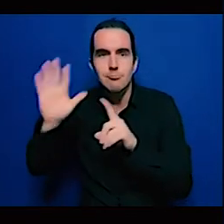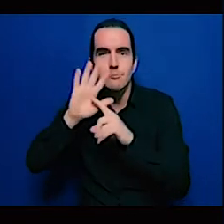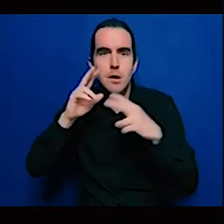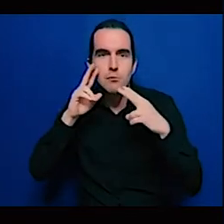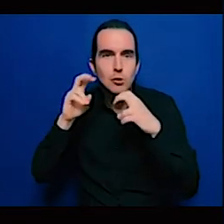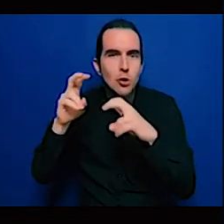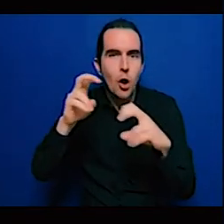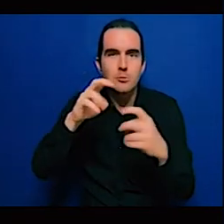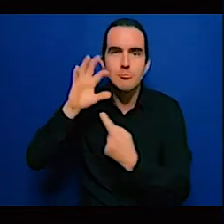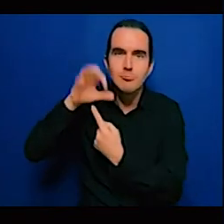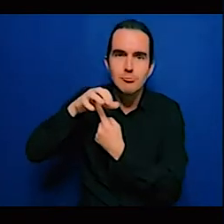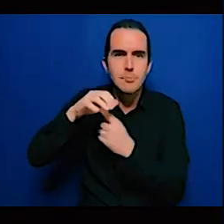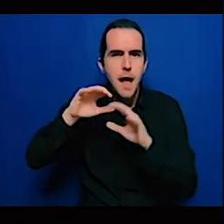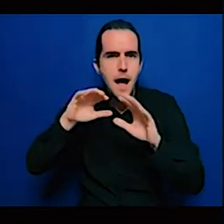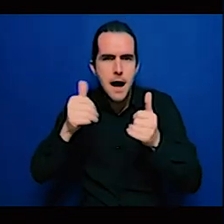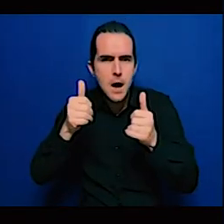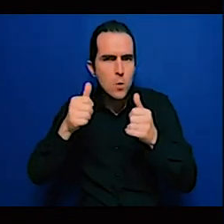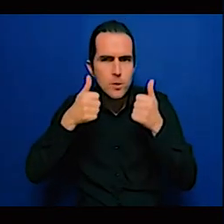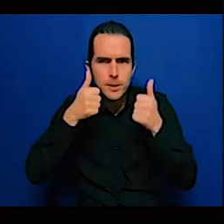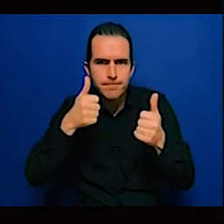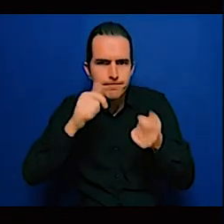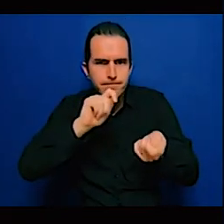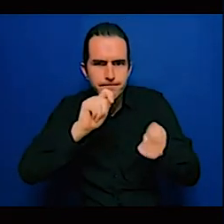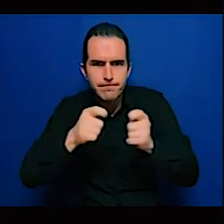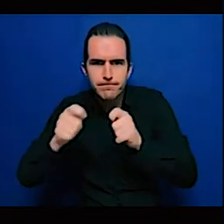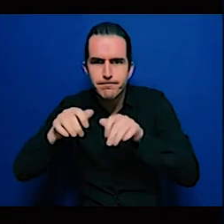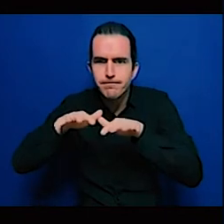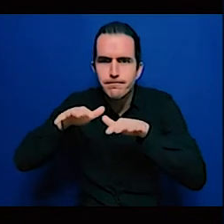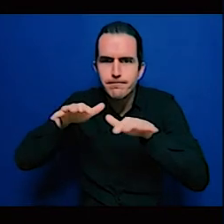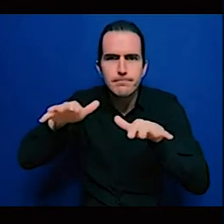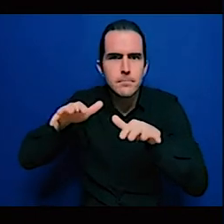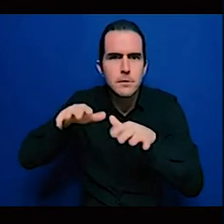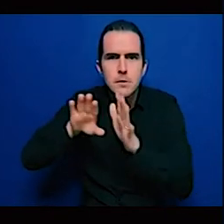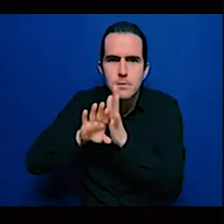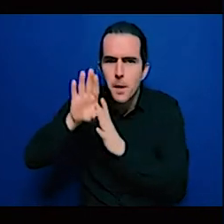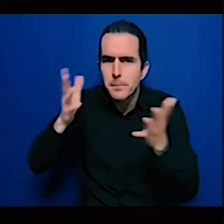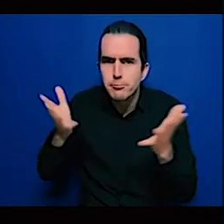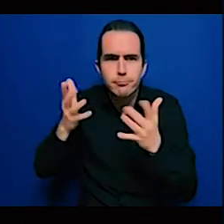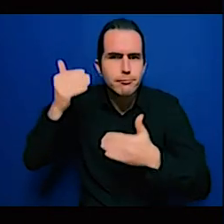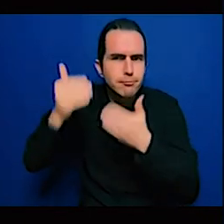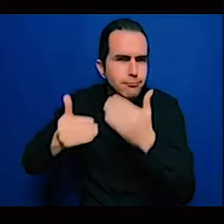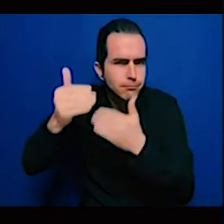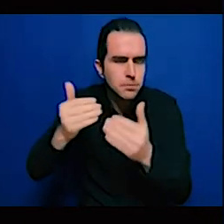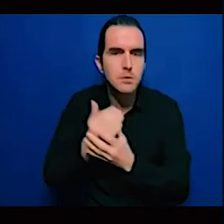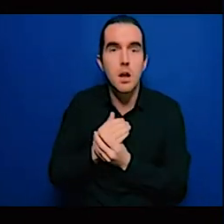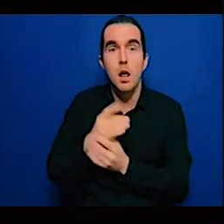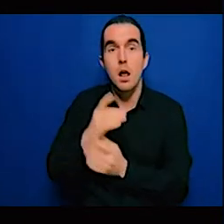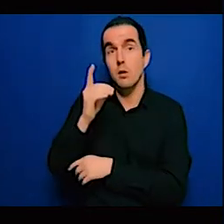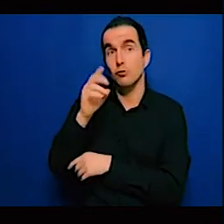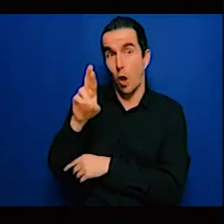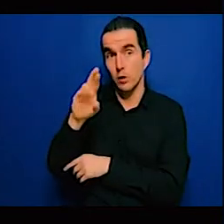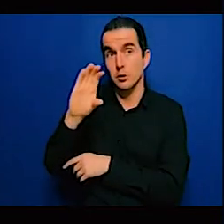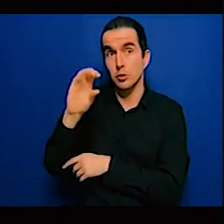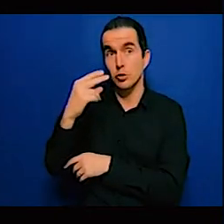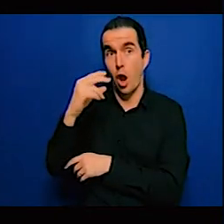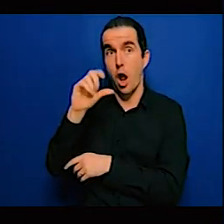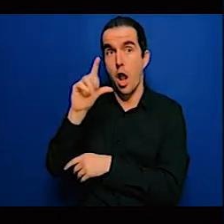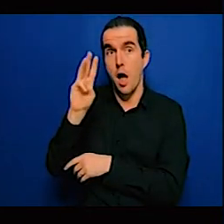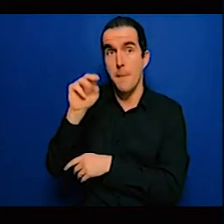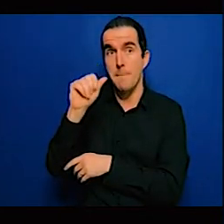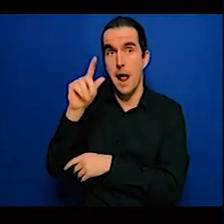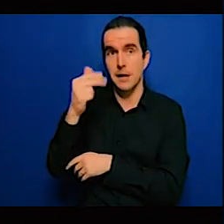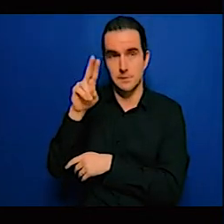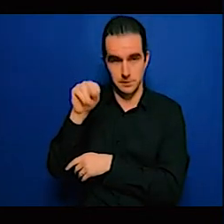-Agency in Douala, Cameroon. We have Dr. Musa Na Abu-Mamuda, who is the coordinator of NDA